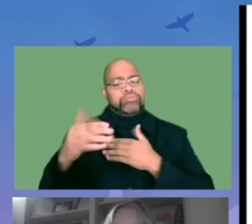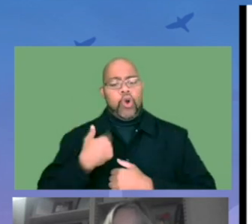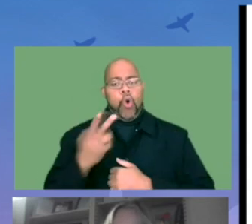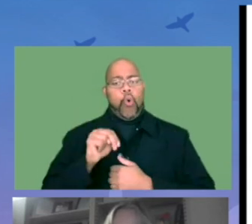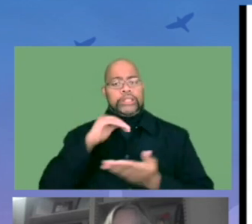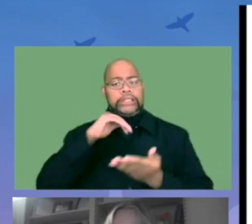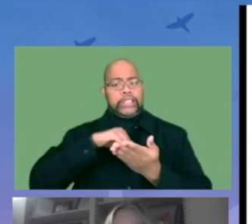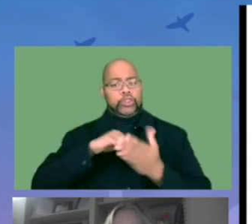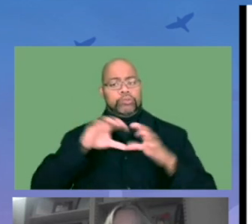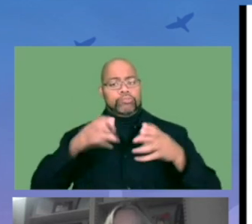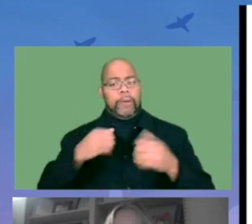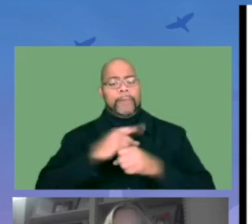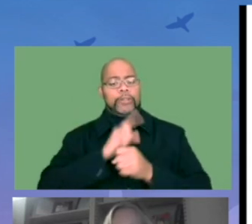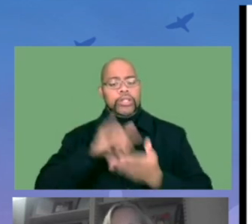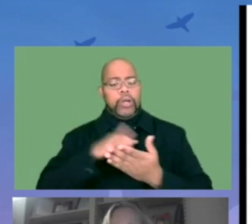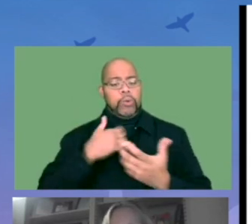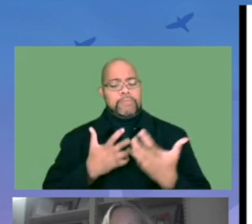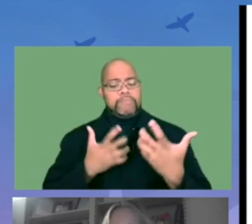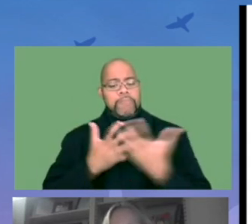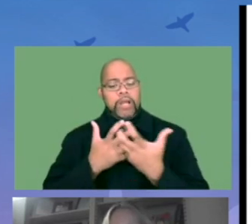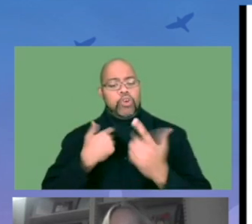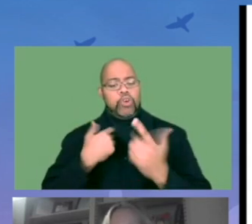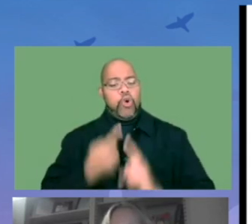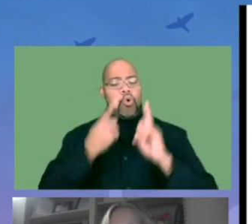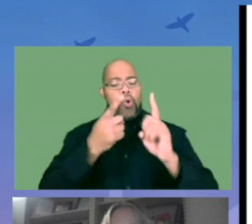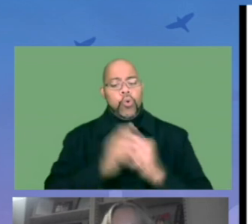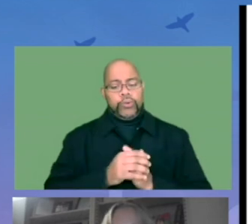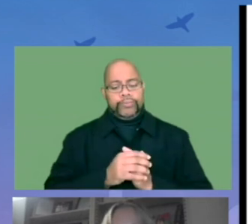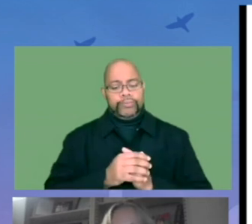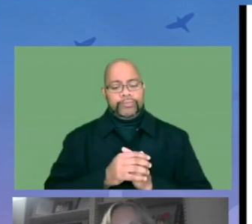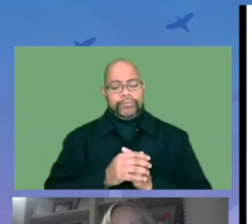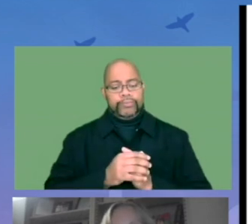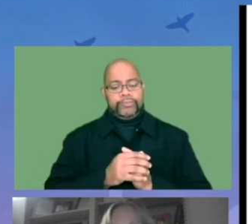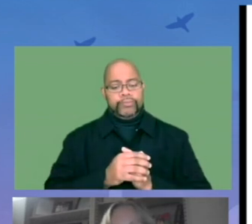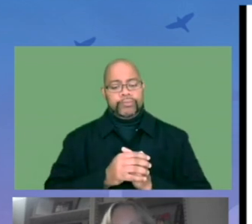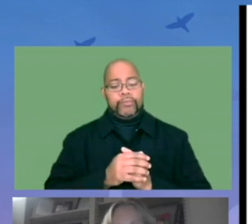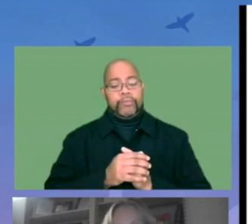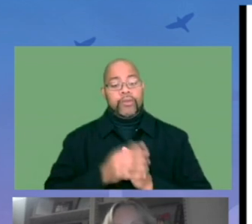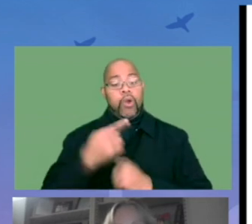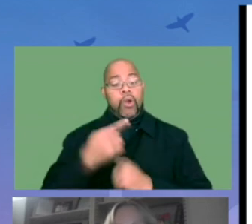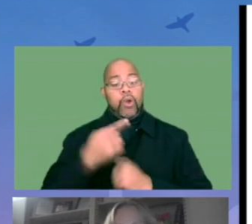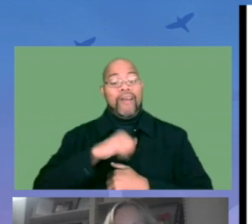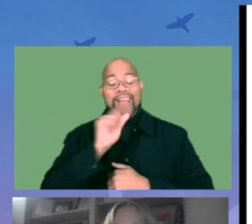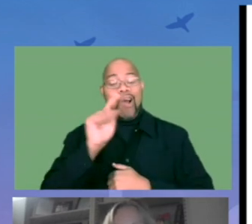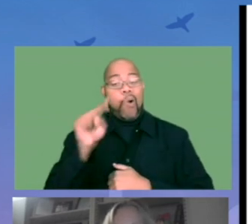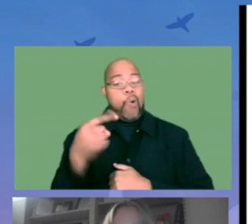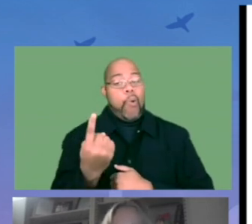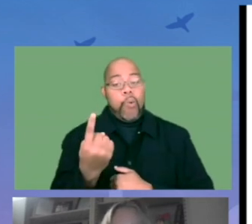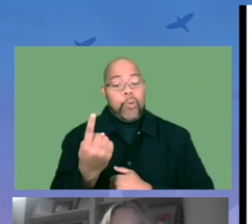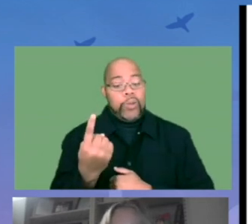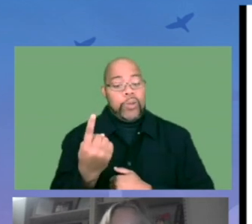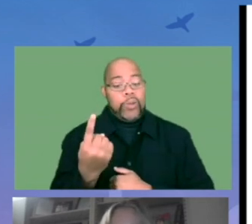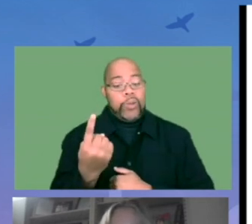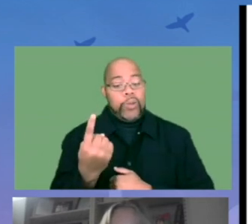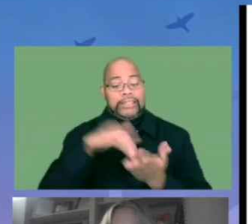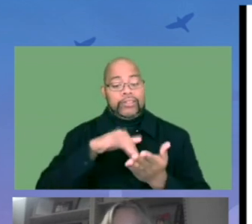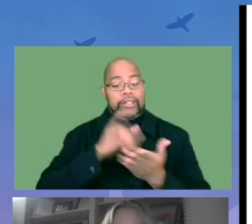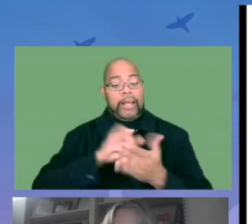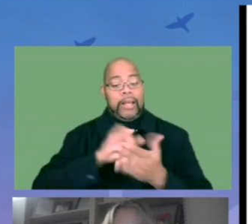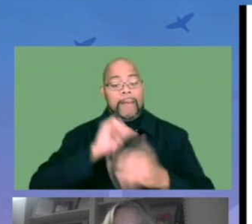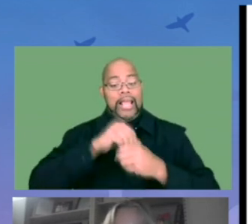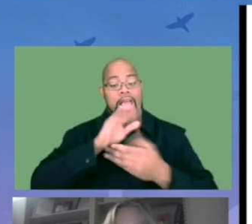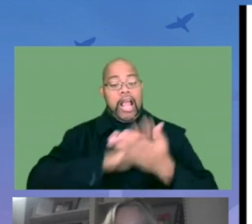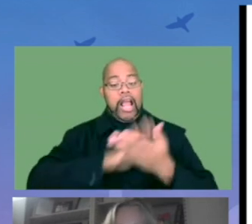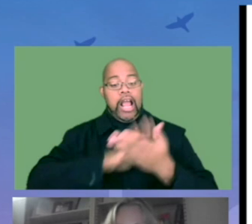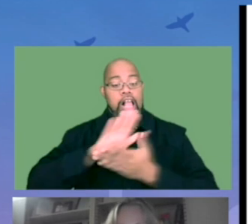programs look like, what our perspectives are on SEL and how we can improve programming in that area. We've also partnered with a company called